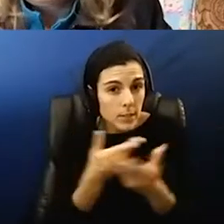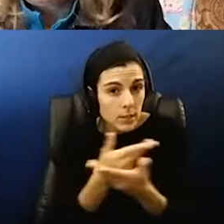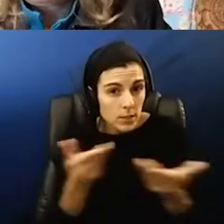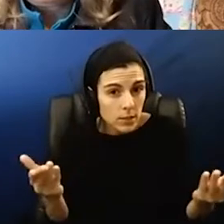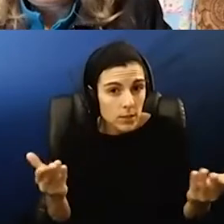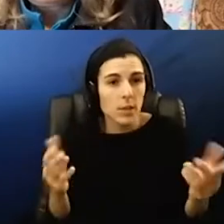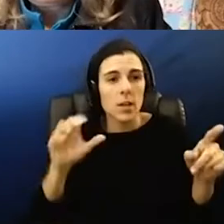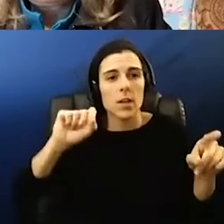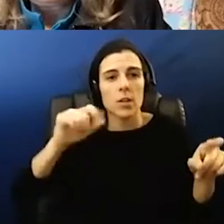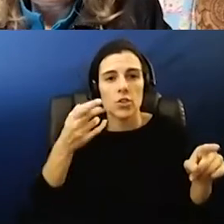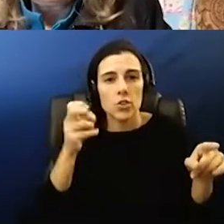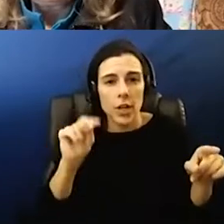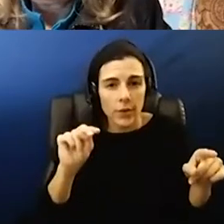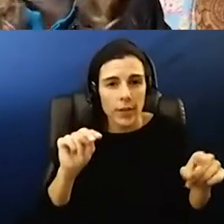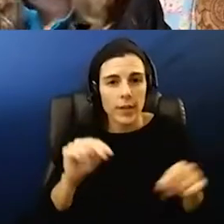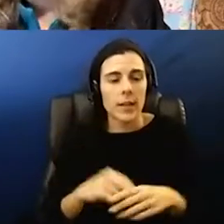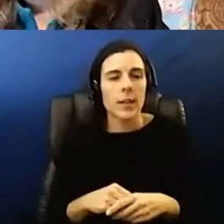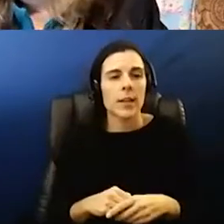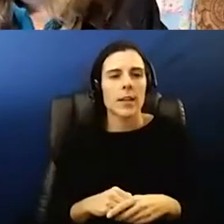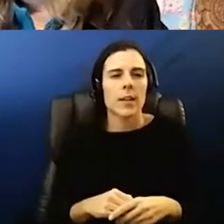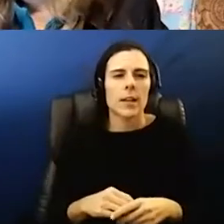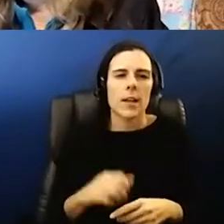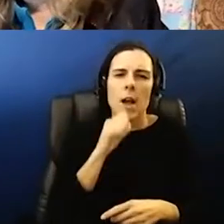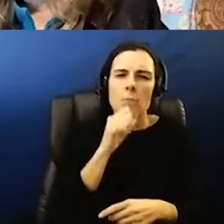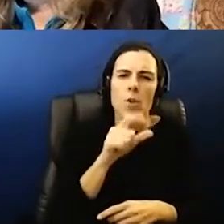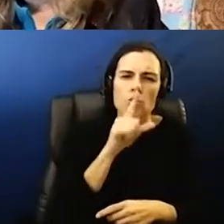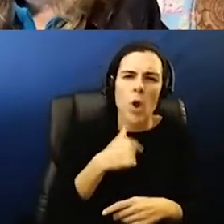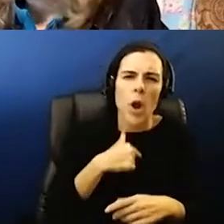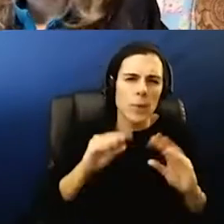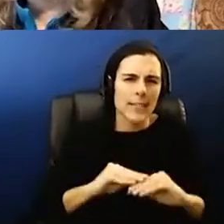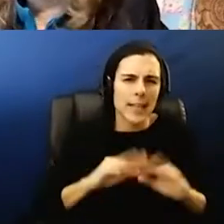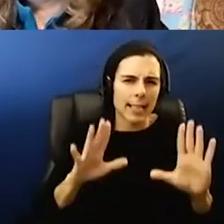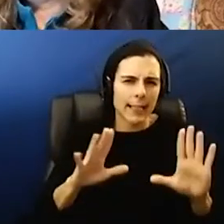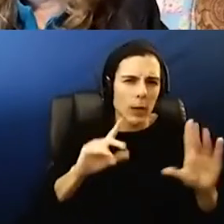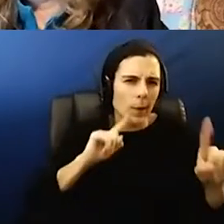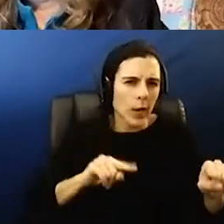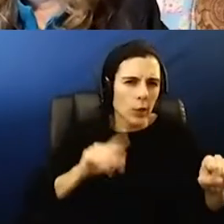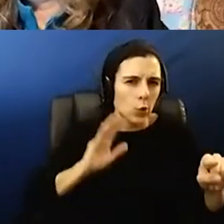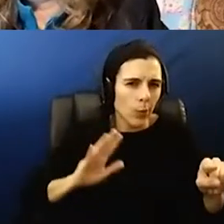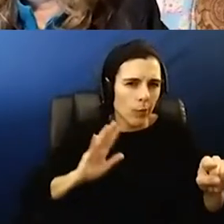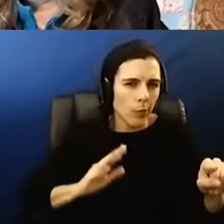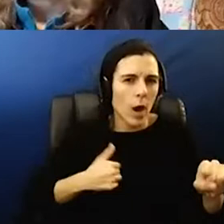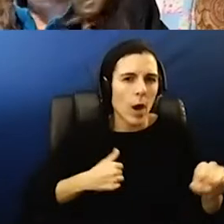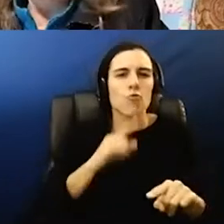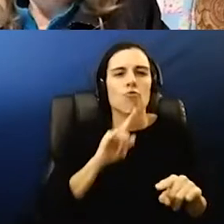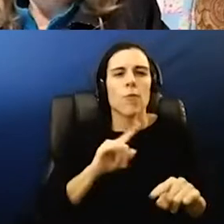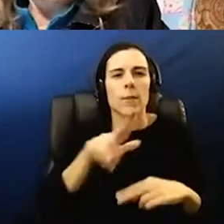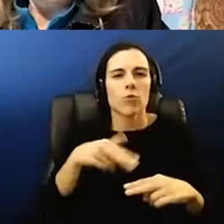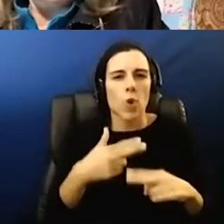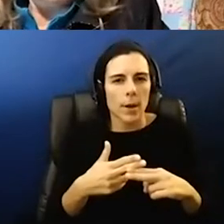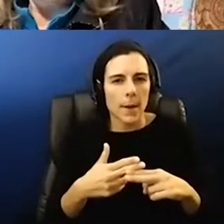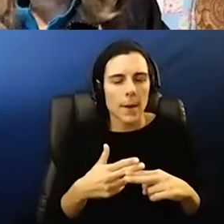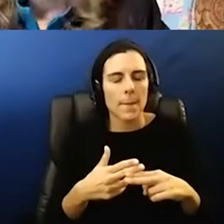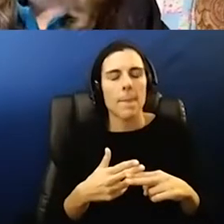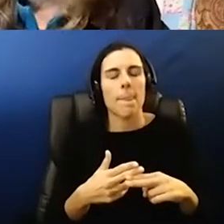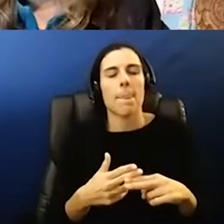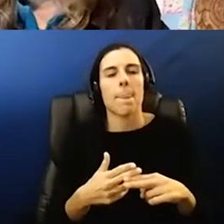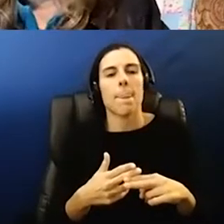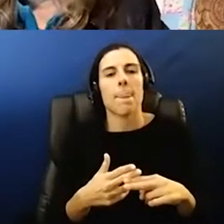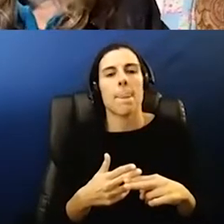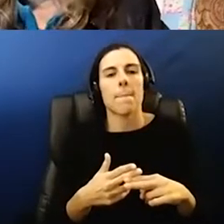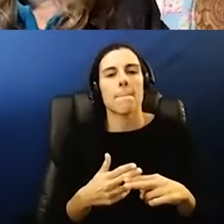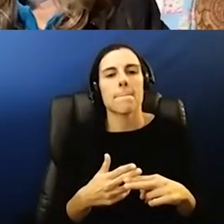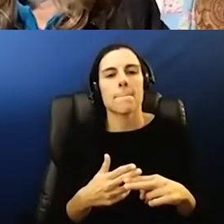um so i i'm not sure i was very clear in my answer from before i was really talking uh when we were talking about